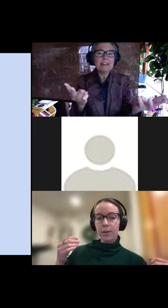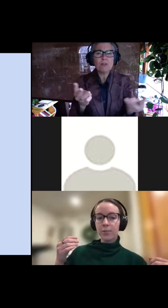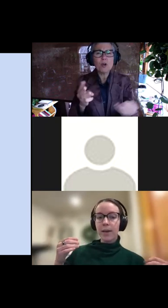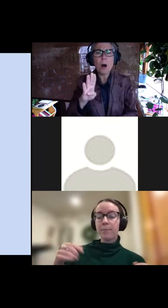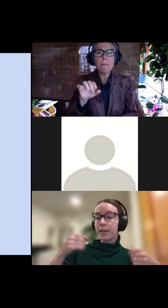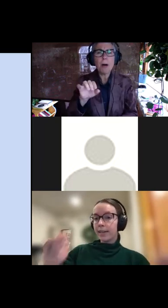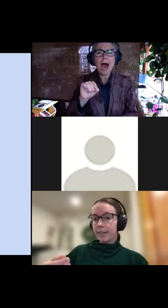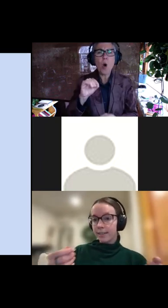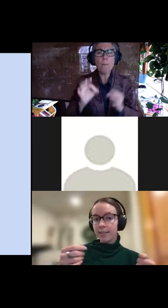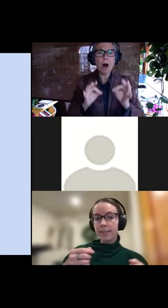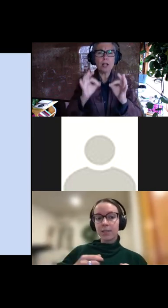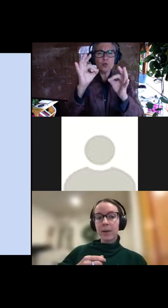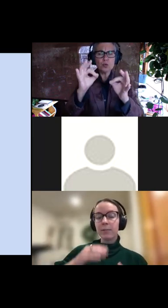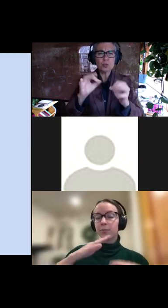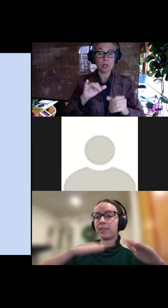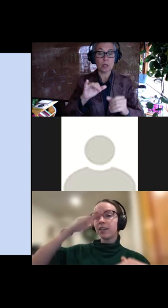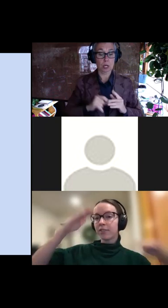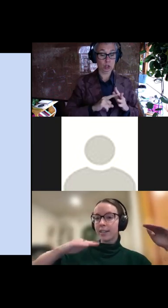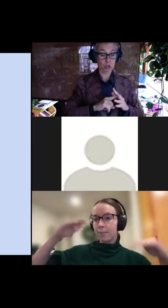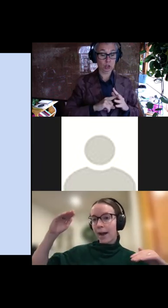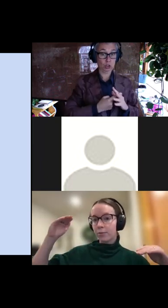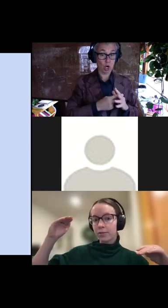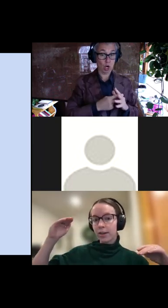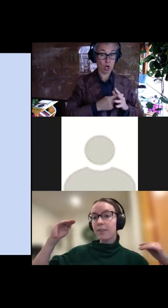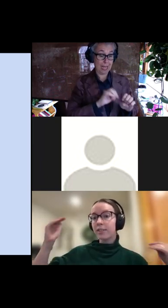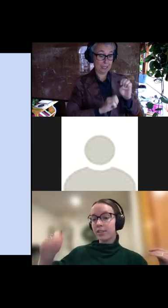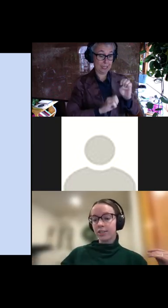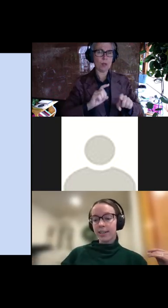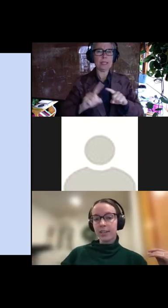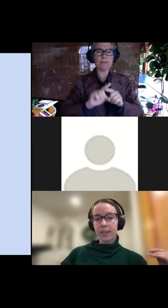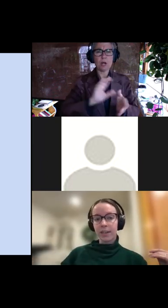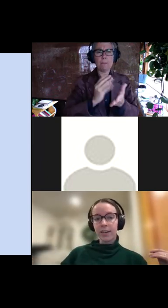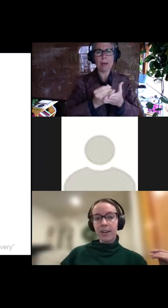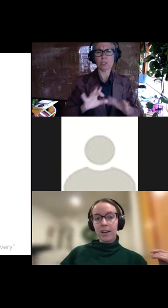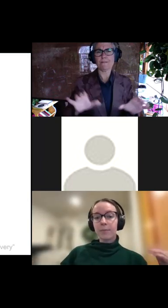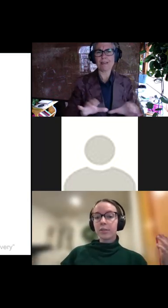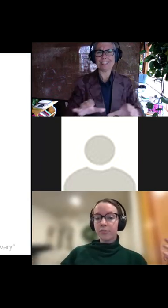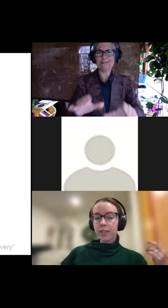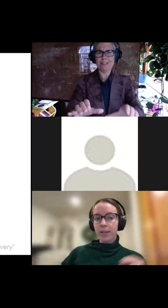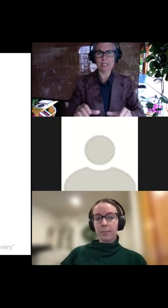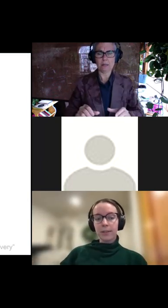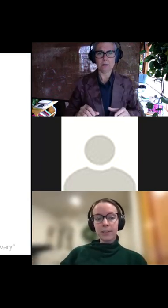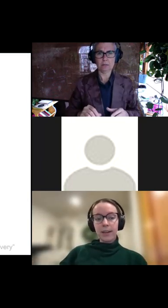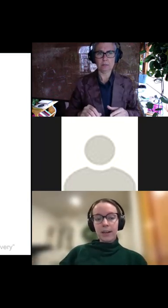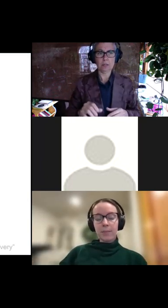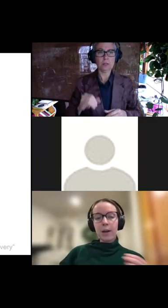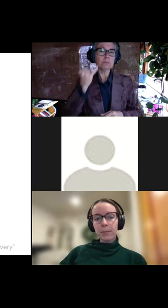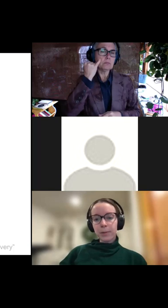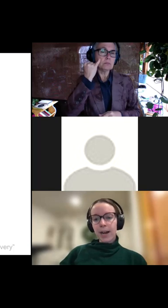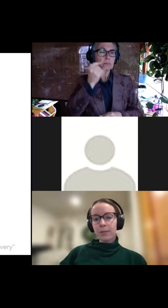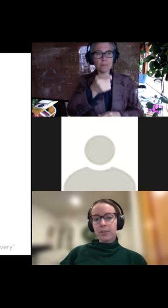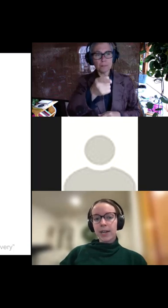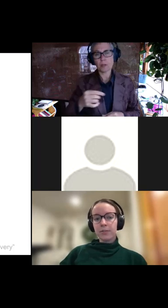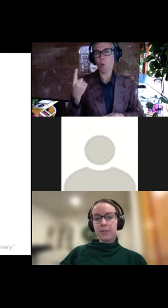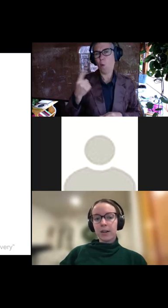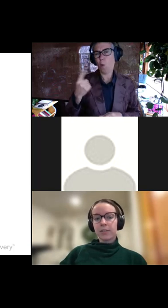which may begin the experiment with different amounts of initial activity. Um, so for example, um, at